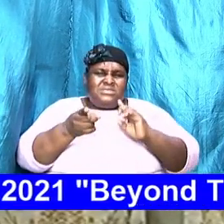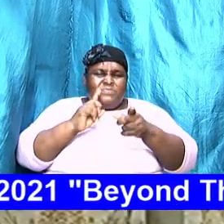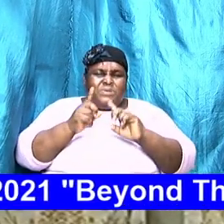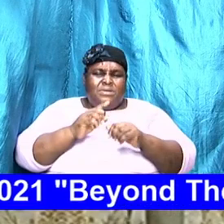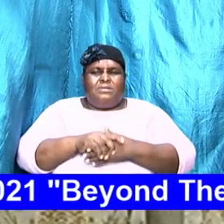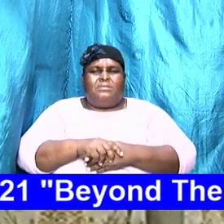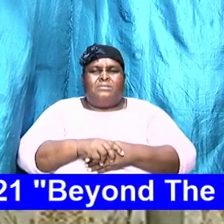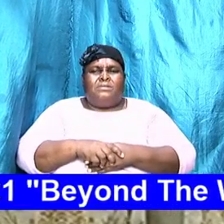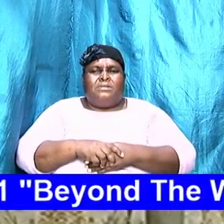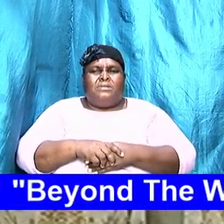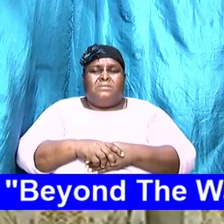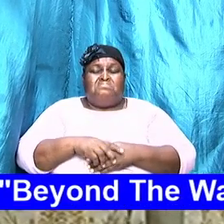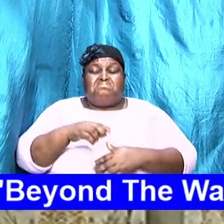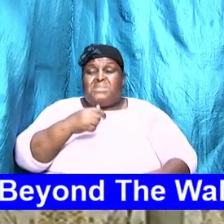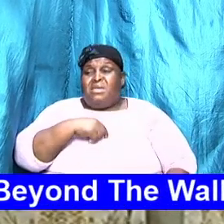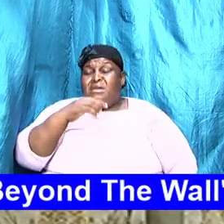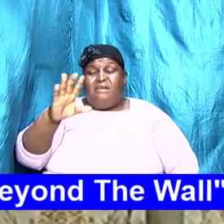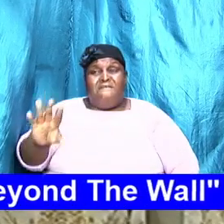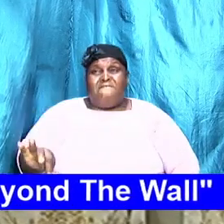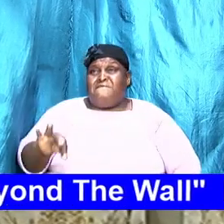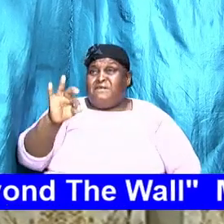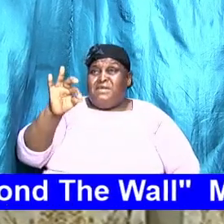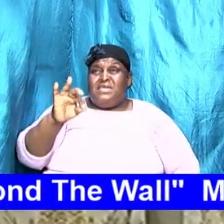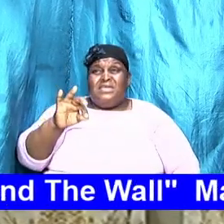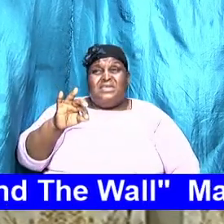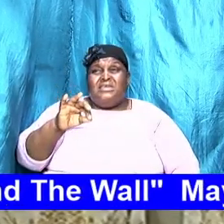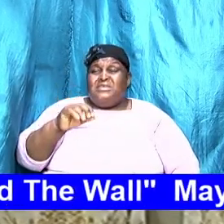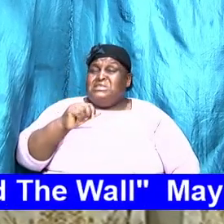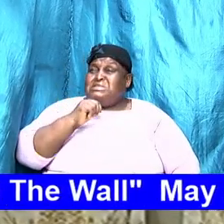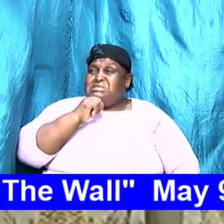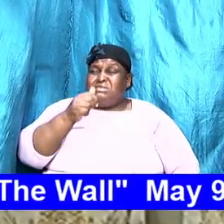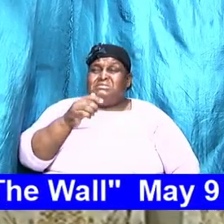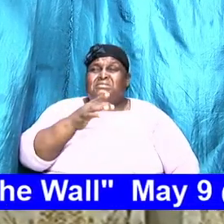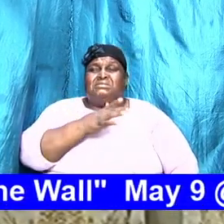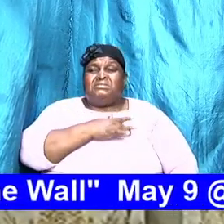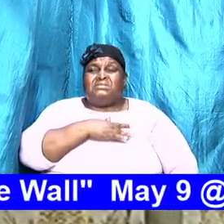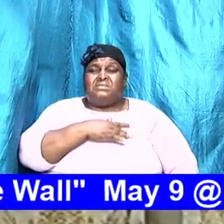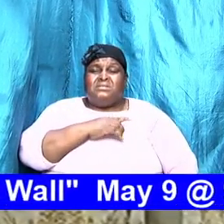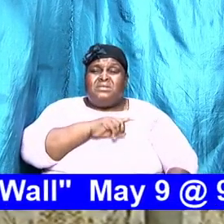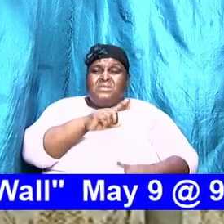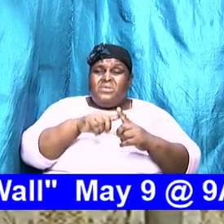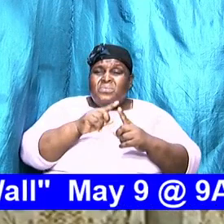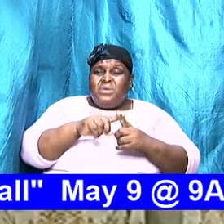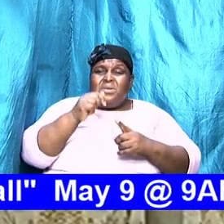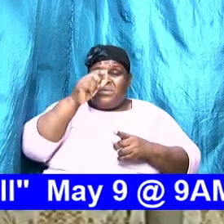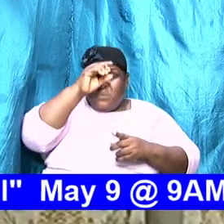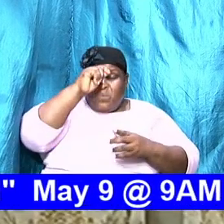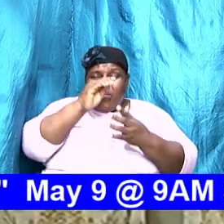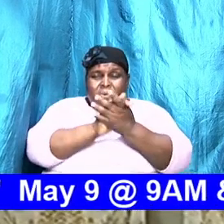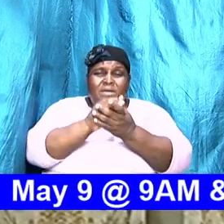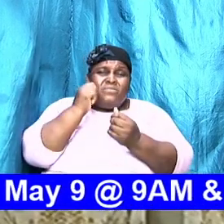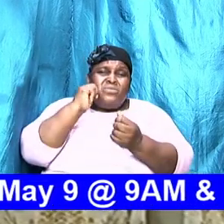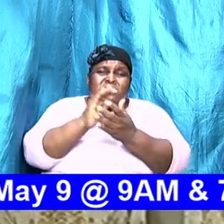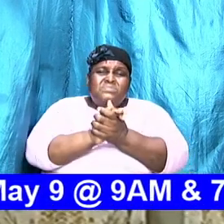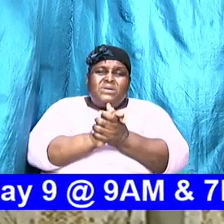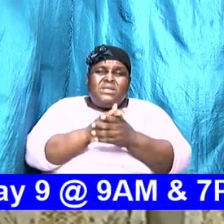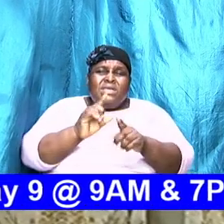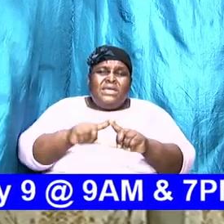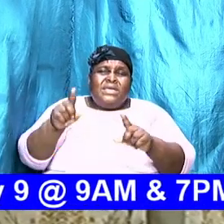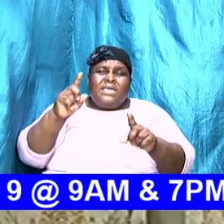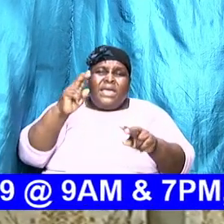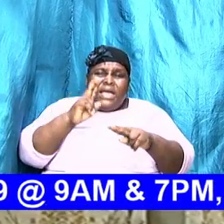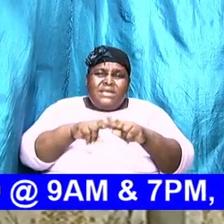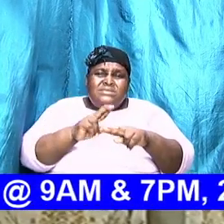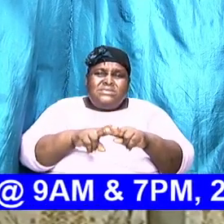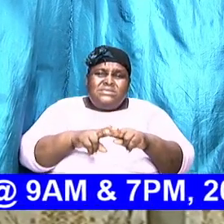scriptures I find it very disheartening when a couple cannot sit and together say we earn